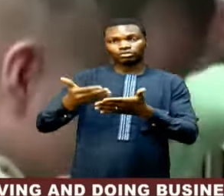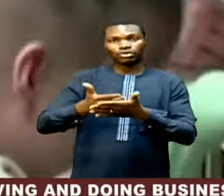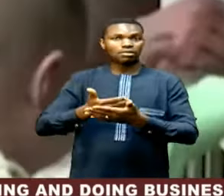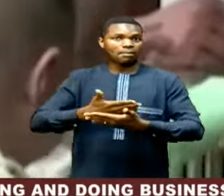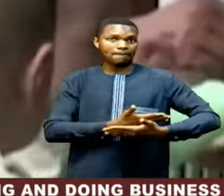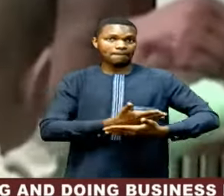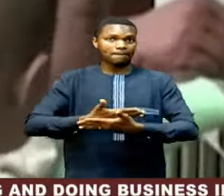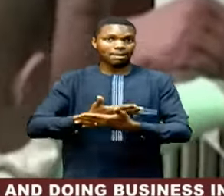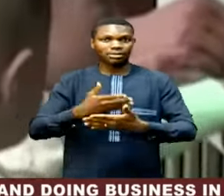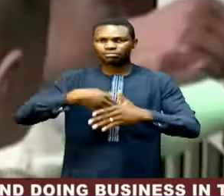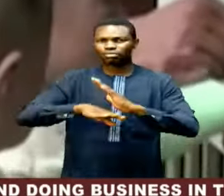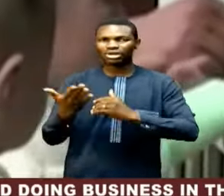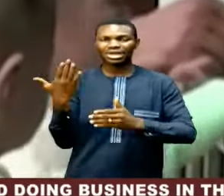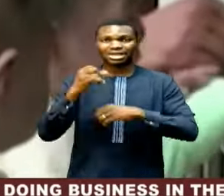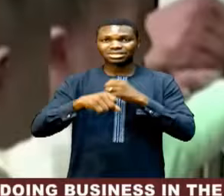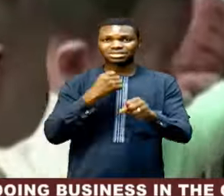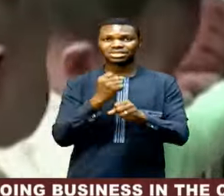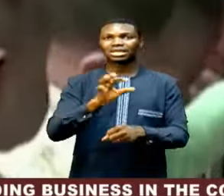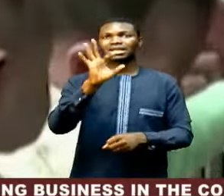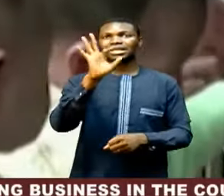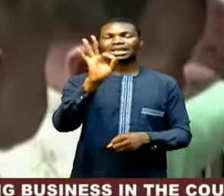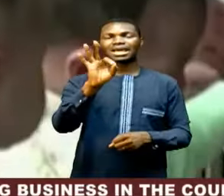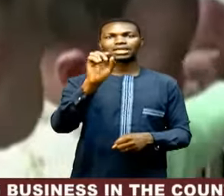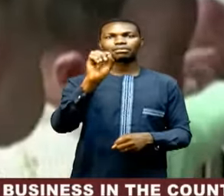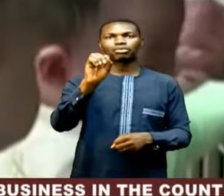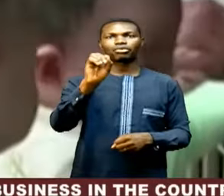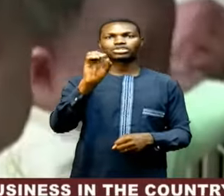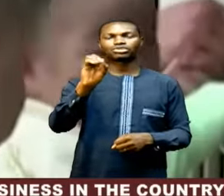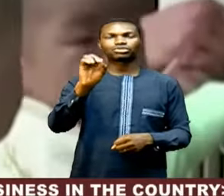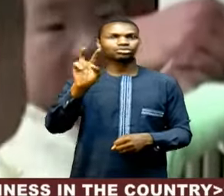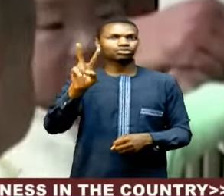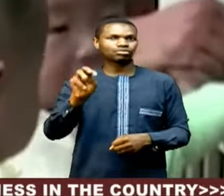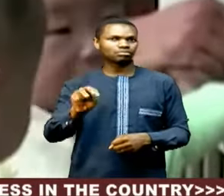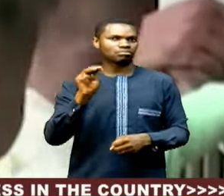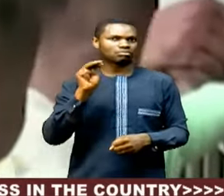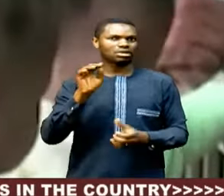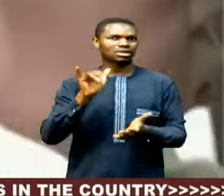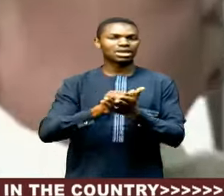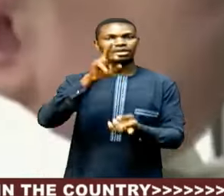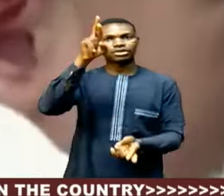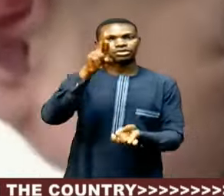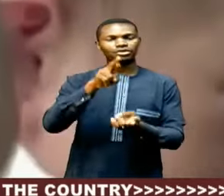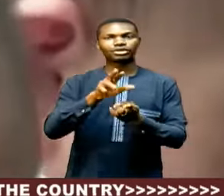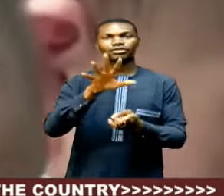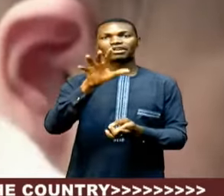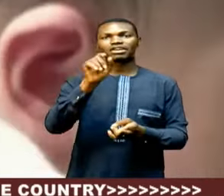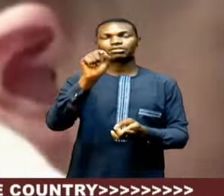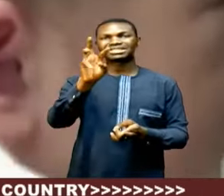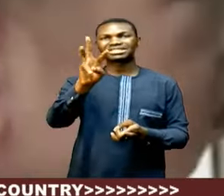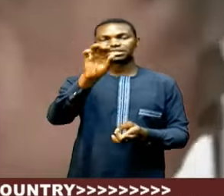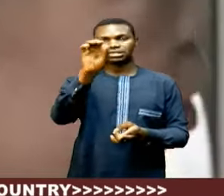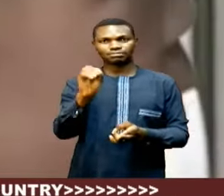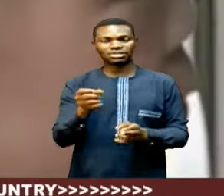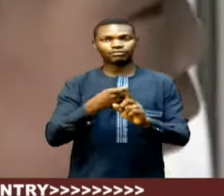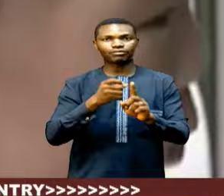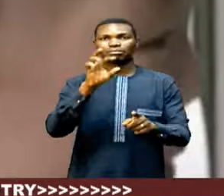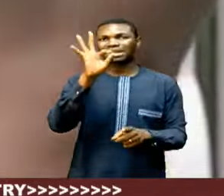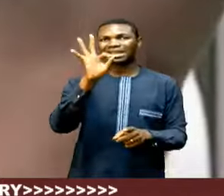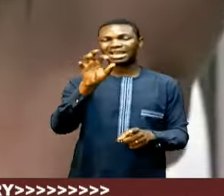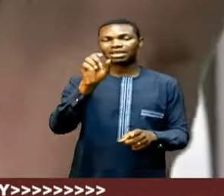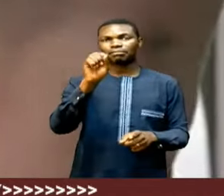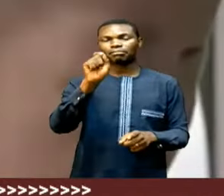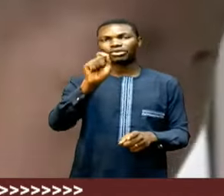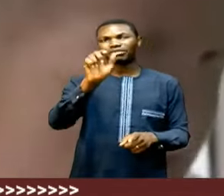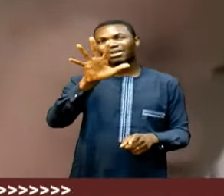year was 9.02 million, down by 5.6% from 9.56 million in